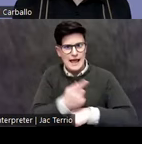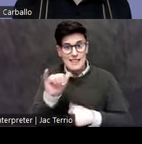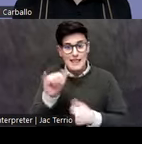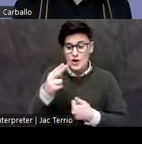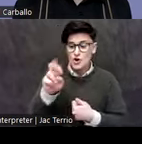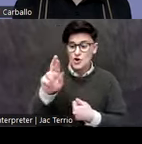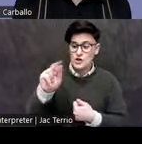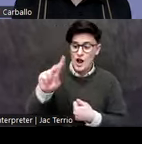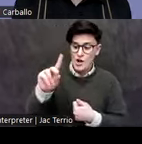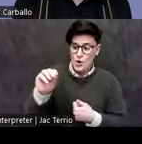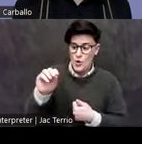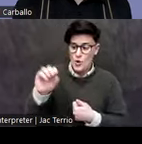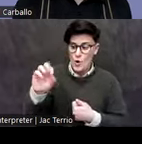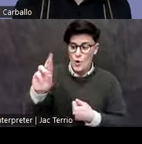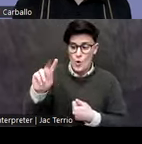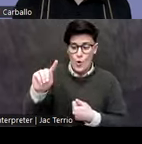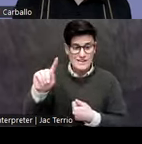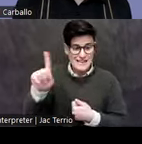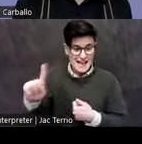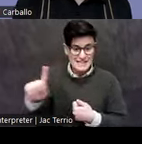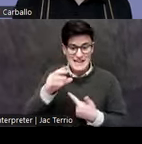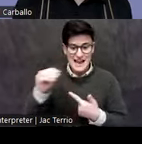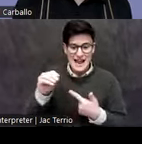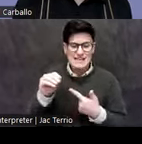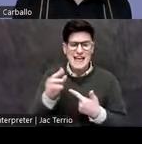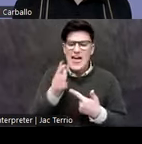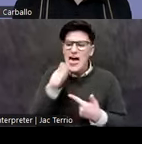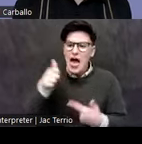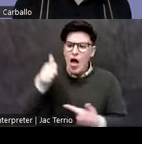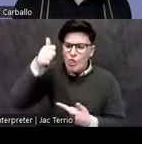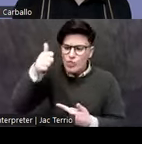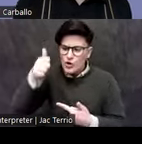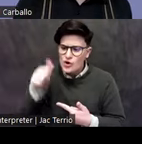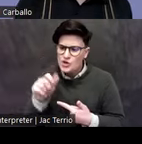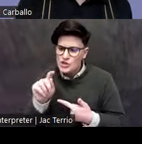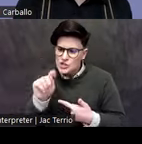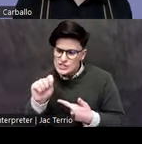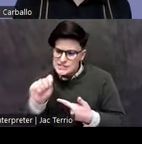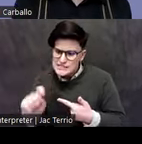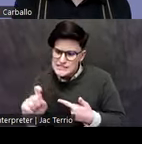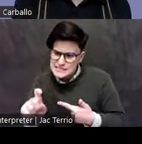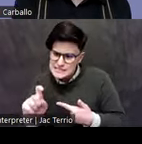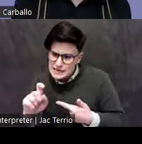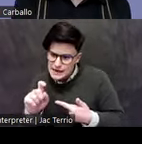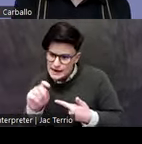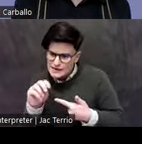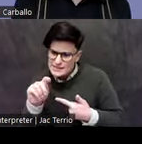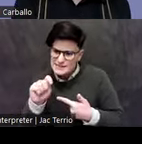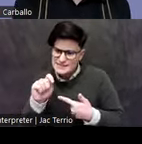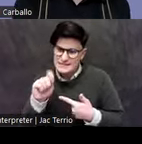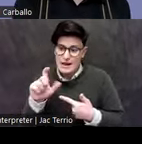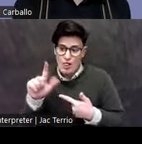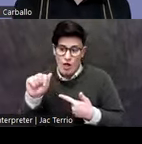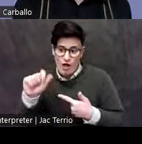on the right, and Chicon Tecat, the elder, one of the rulers in a system of co-rule government in Tlaxcala,